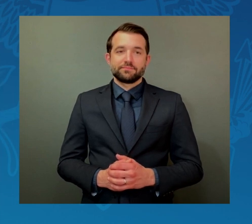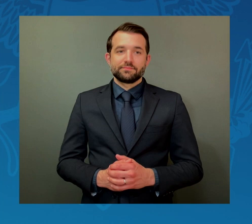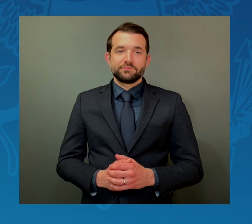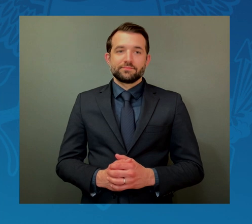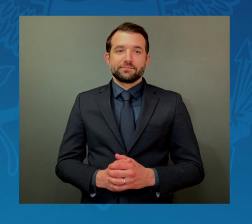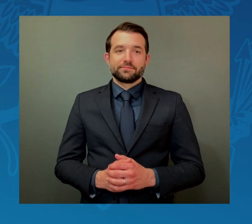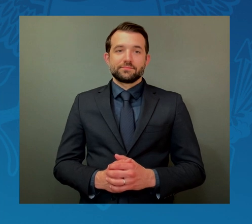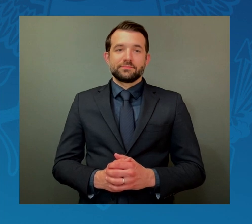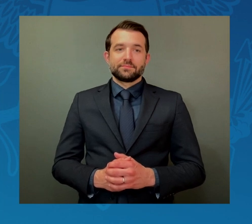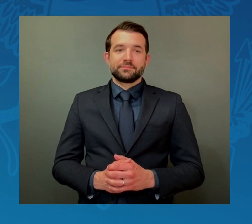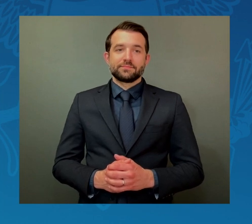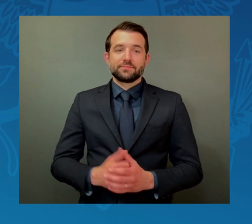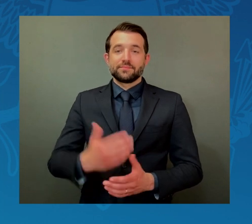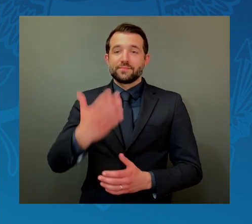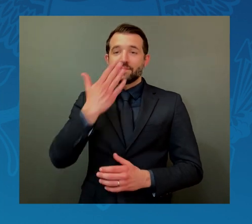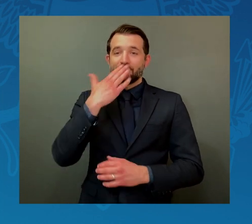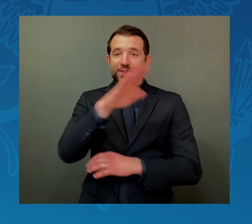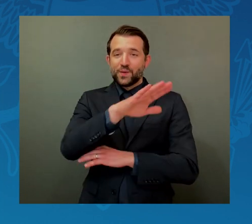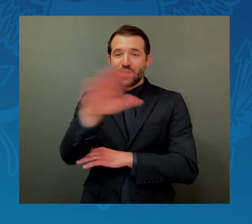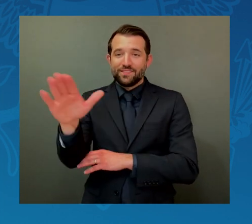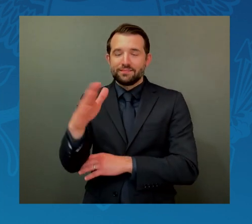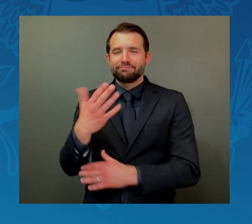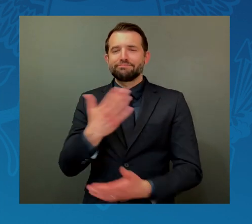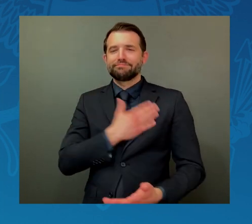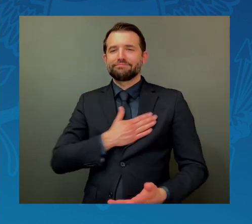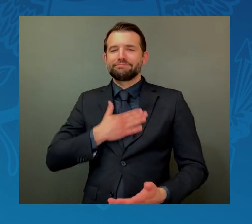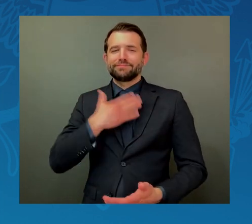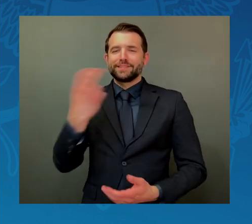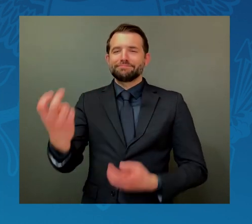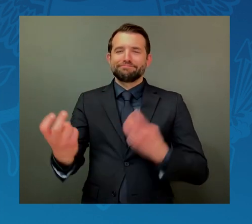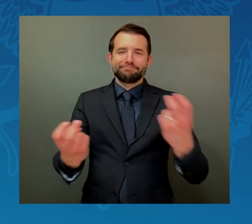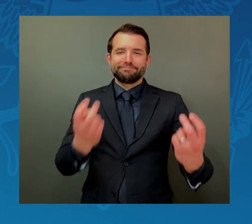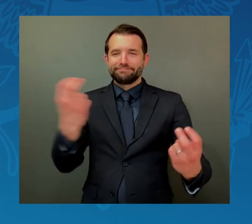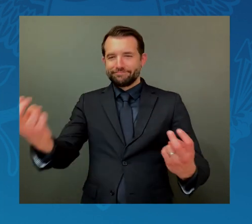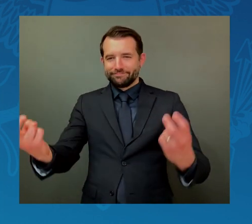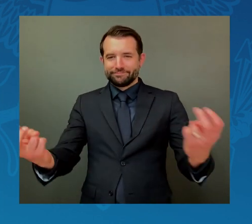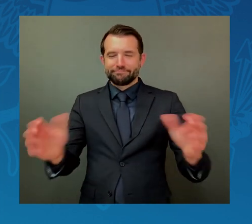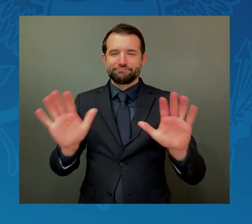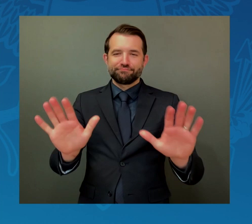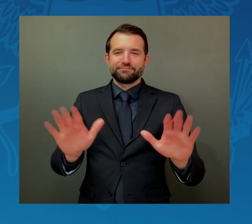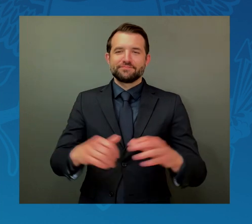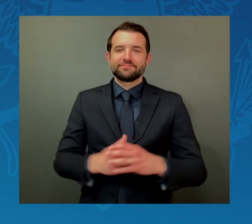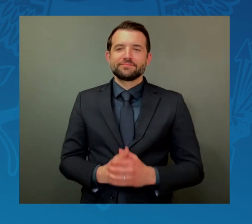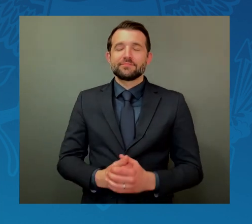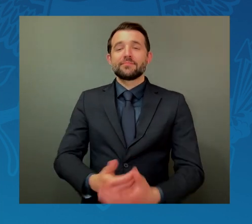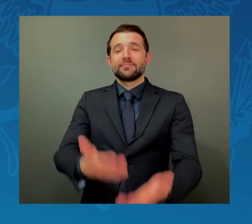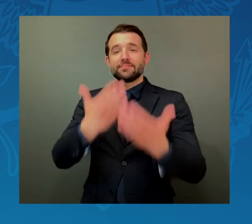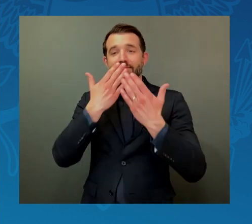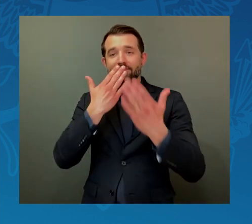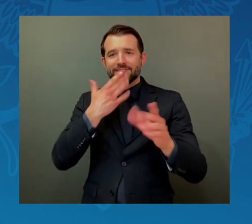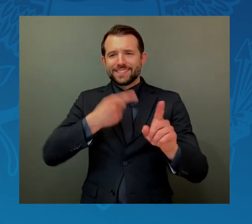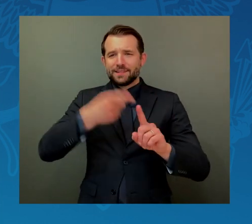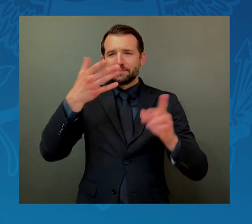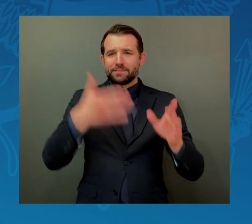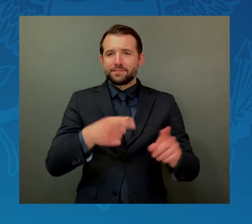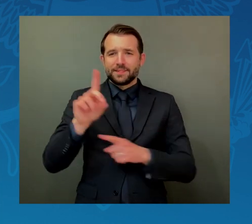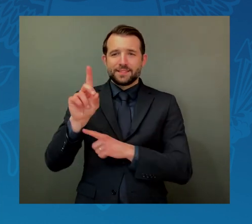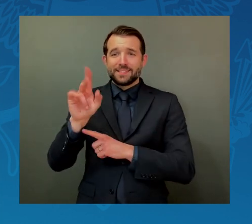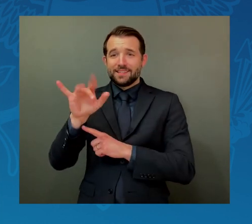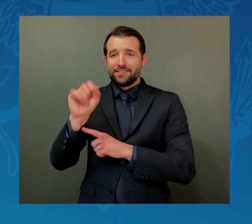Good afternoon. Please have a seat. Good afternoon. Thank you, Specialist Davis, for that kind introduction.